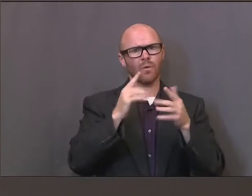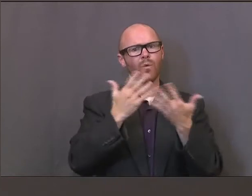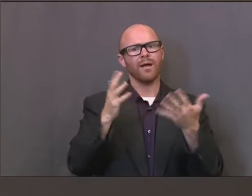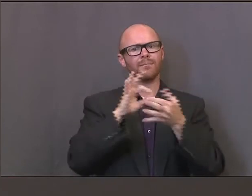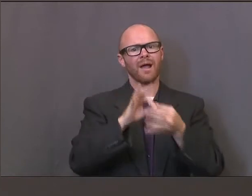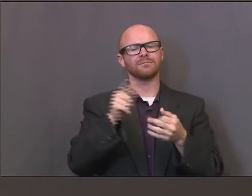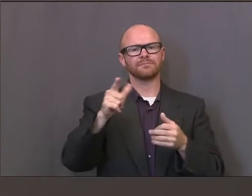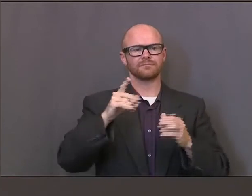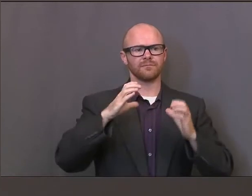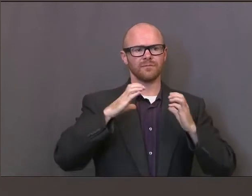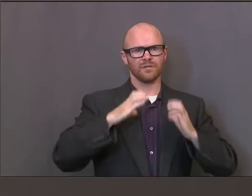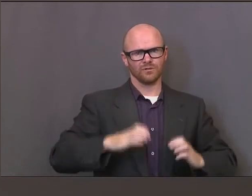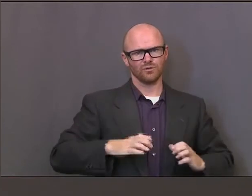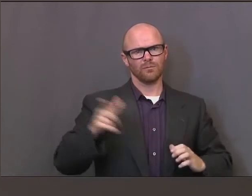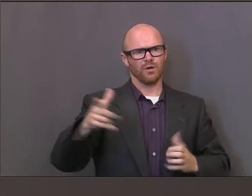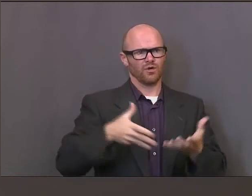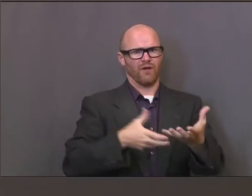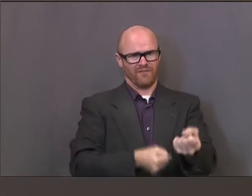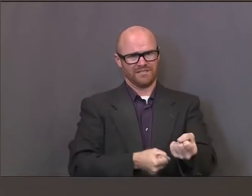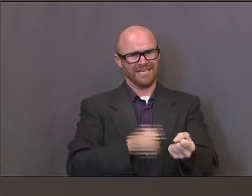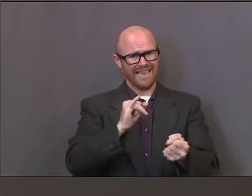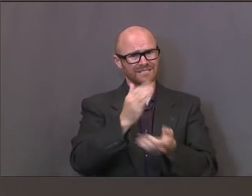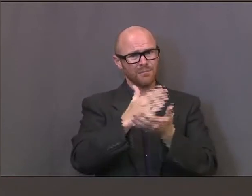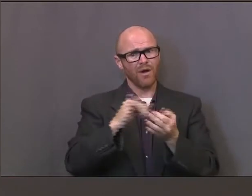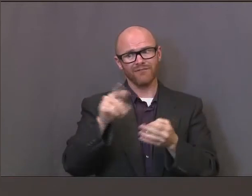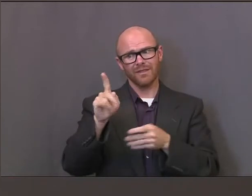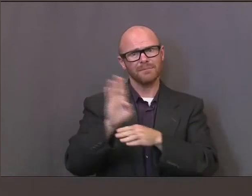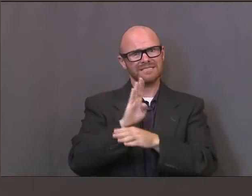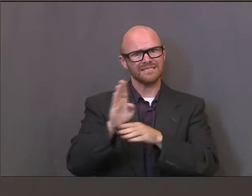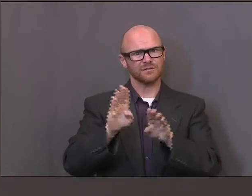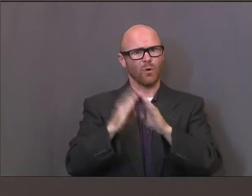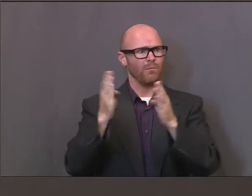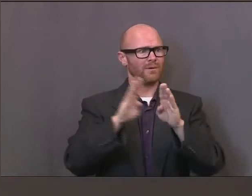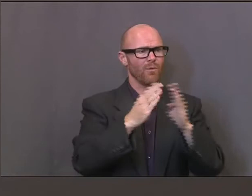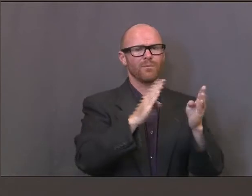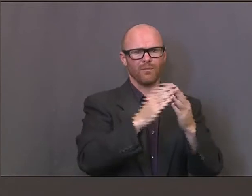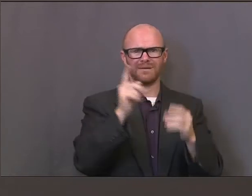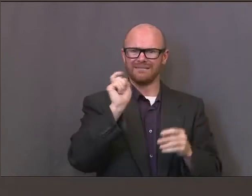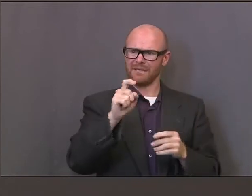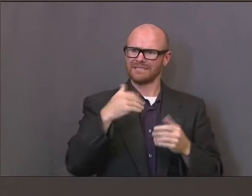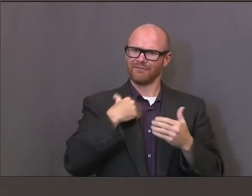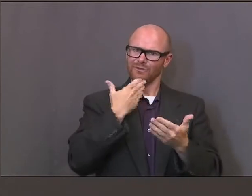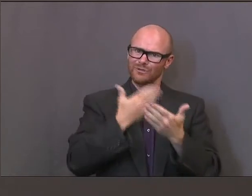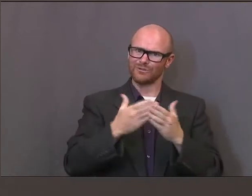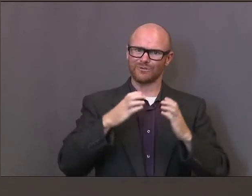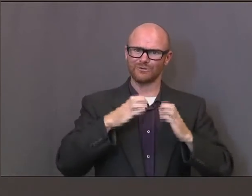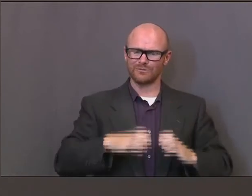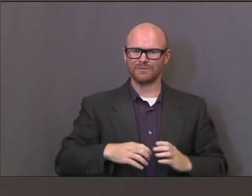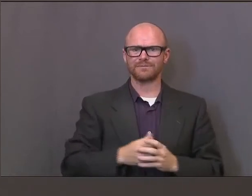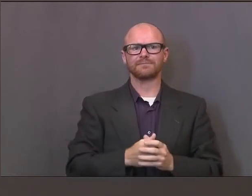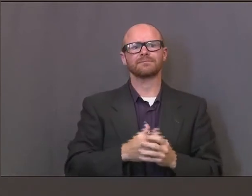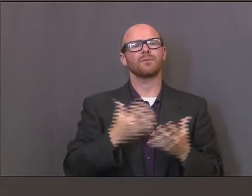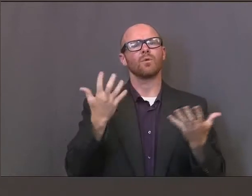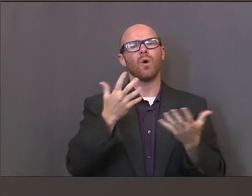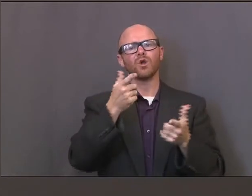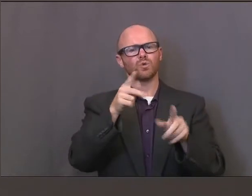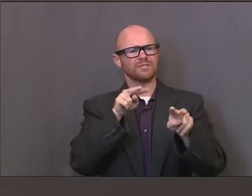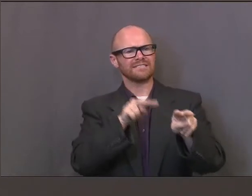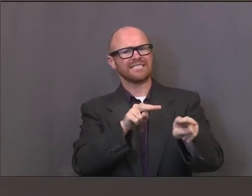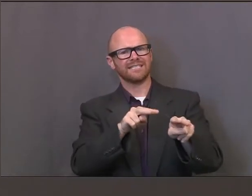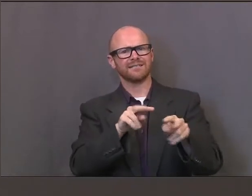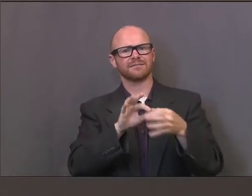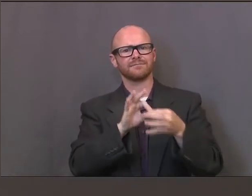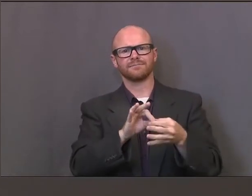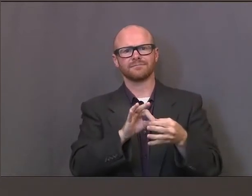which is, you know, part of businesses reopening, obviously. What are you seeing overall as far